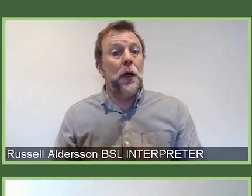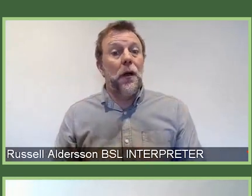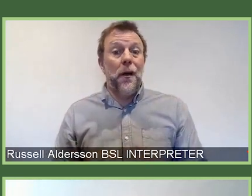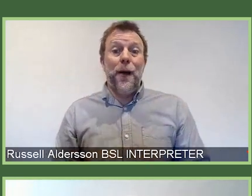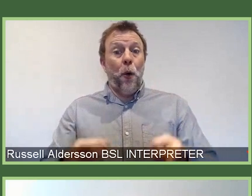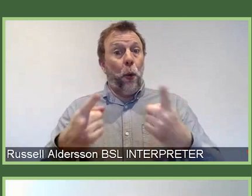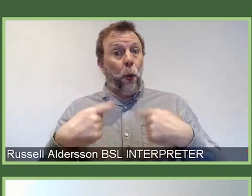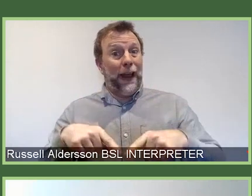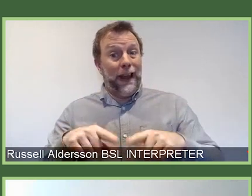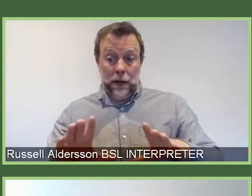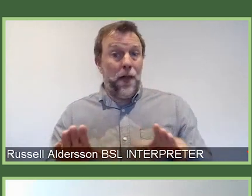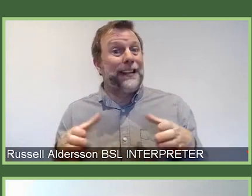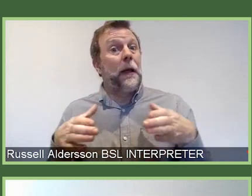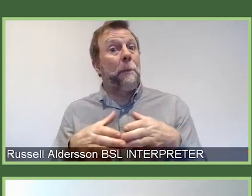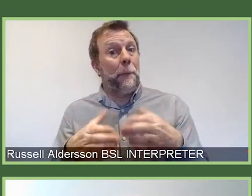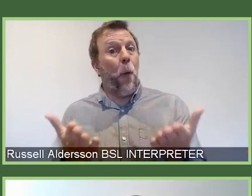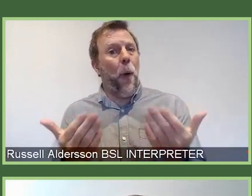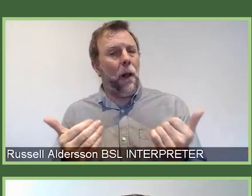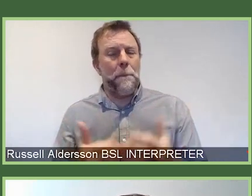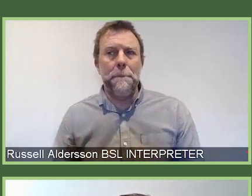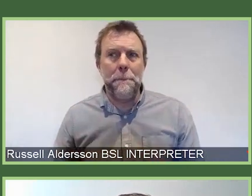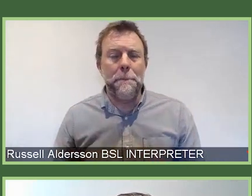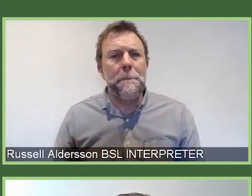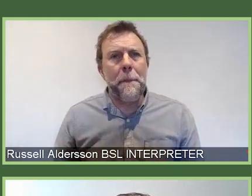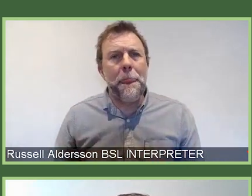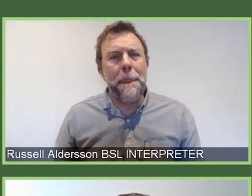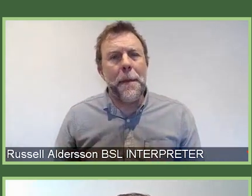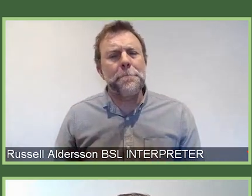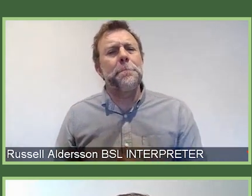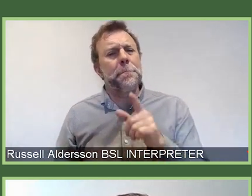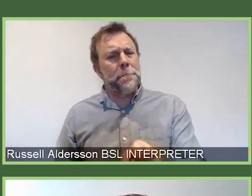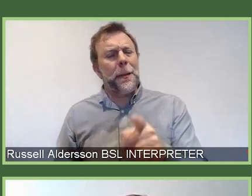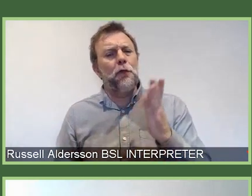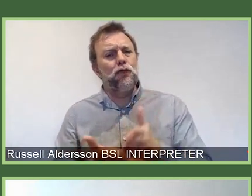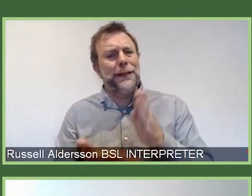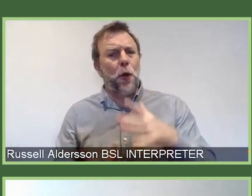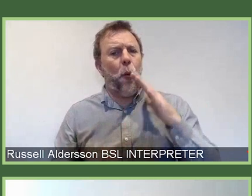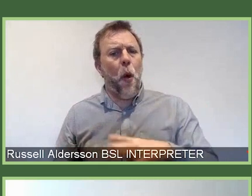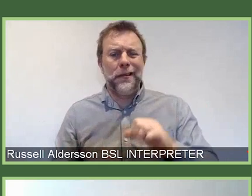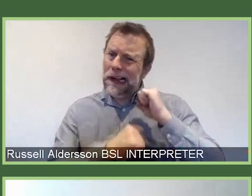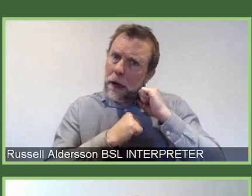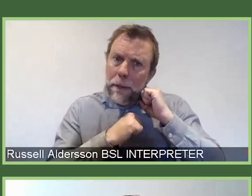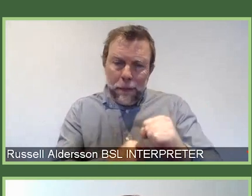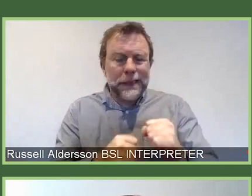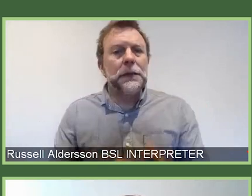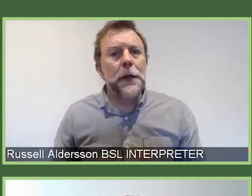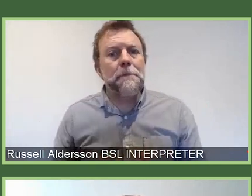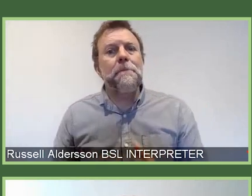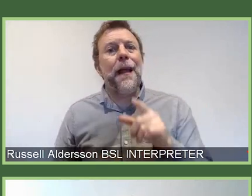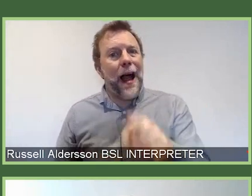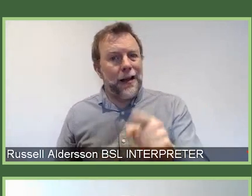led us to really make clear commitments and understanding